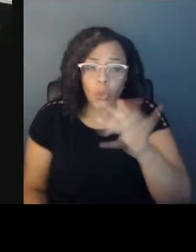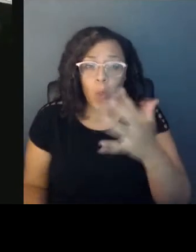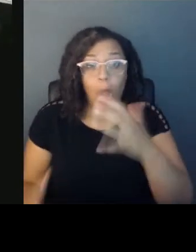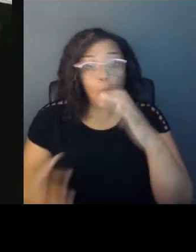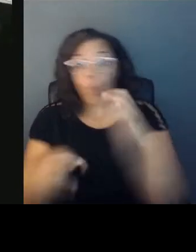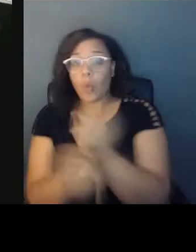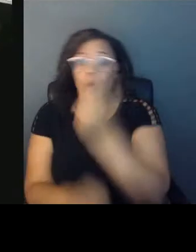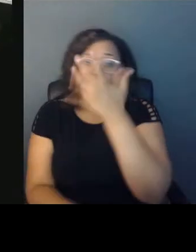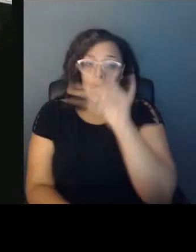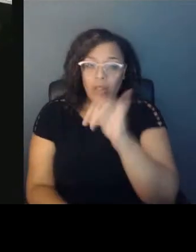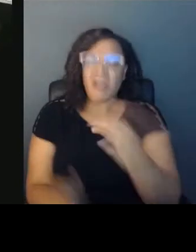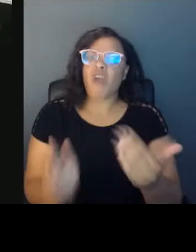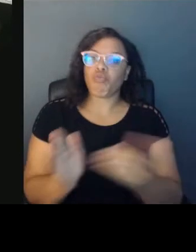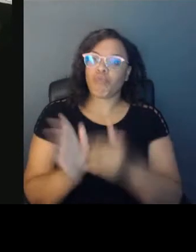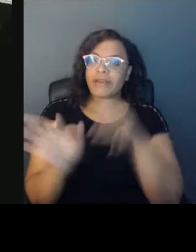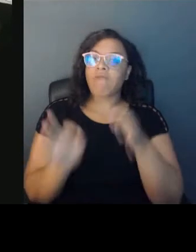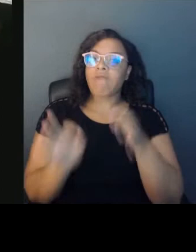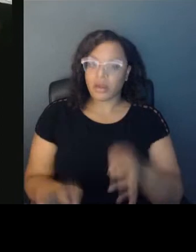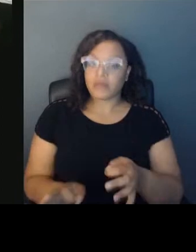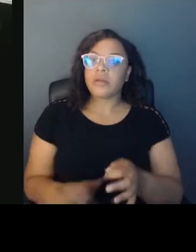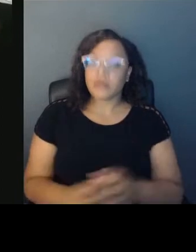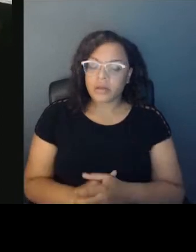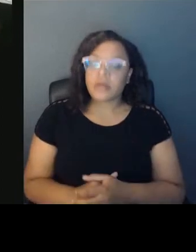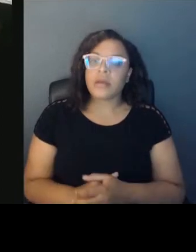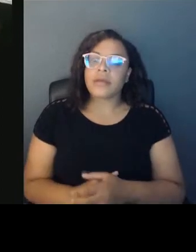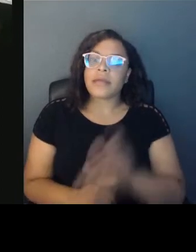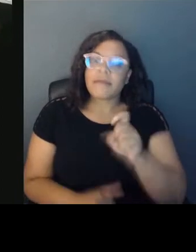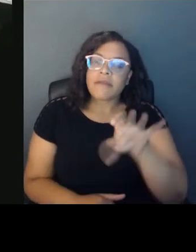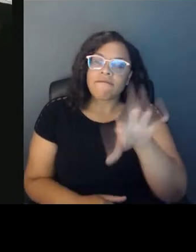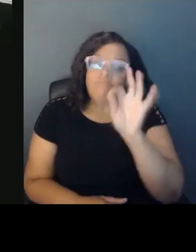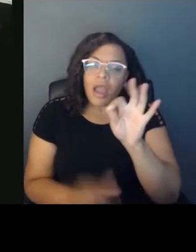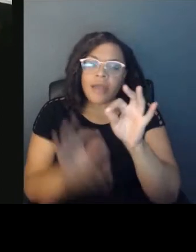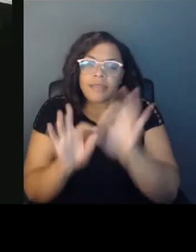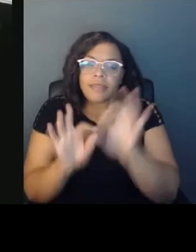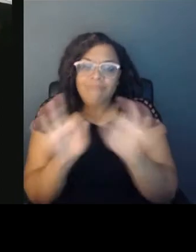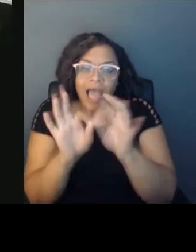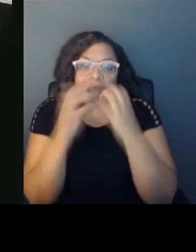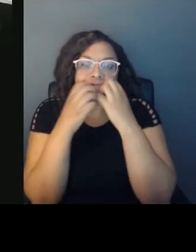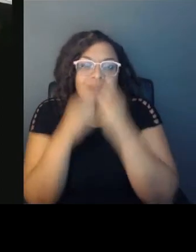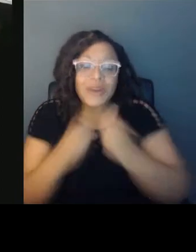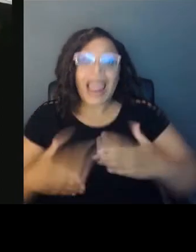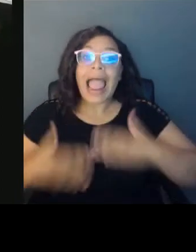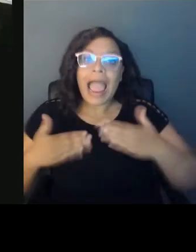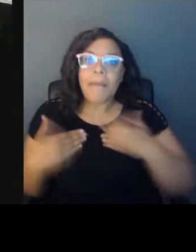value and beauty and joy in seeing people overcome.